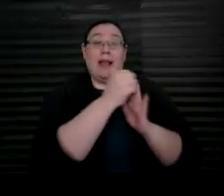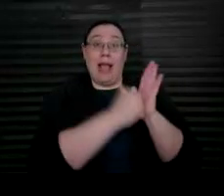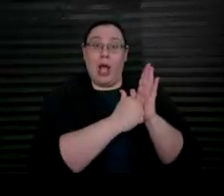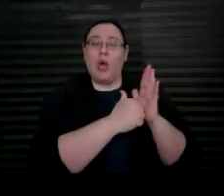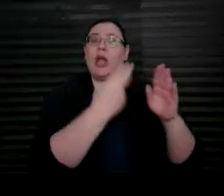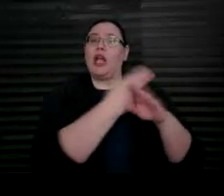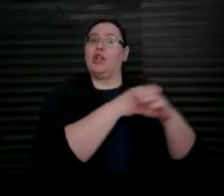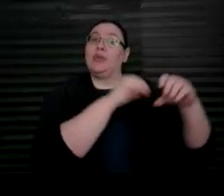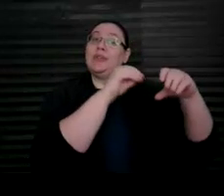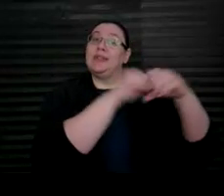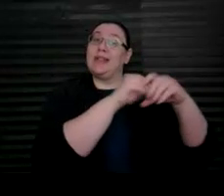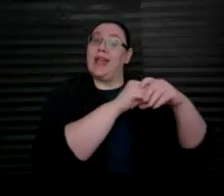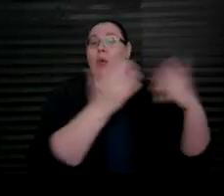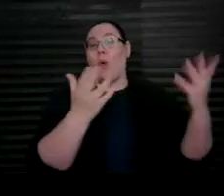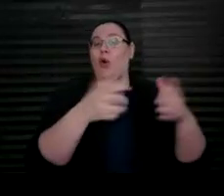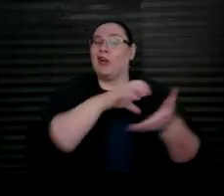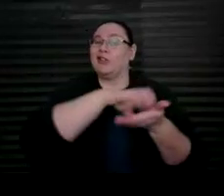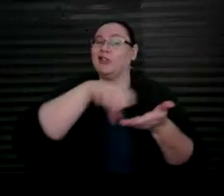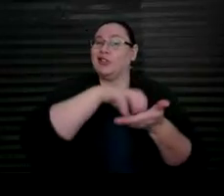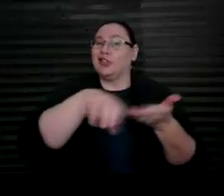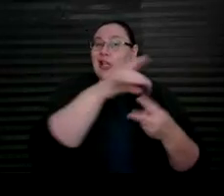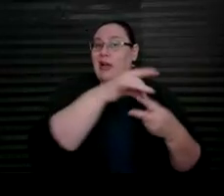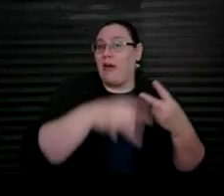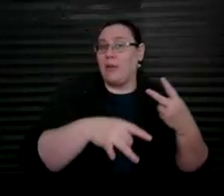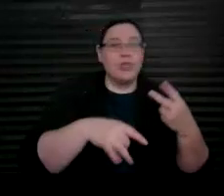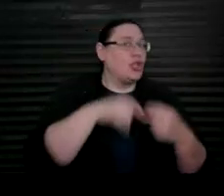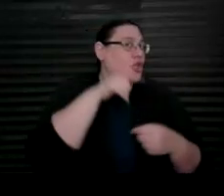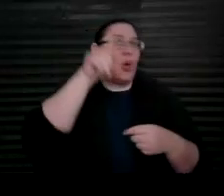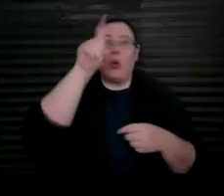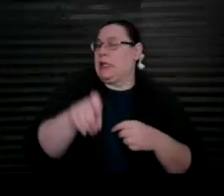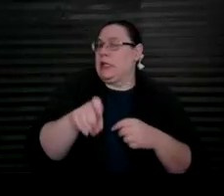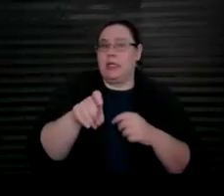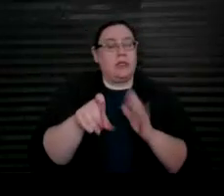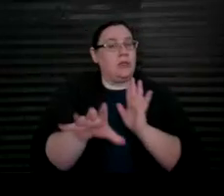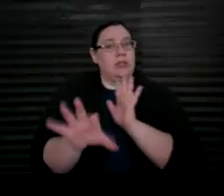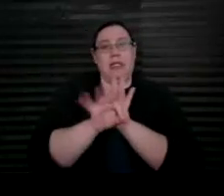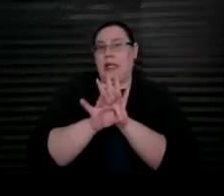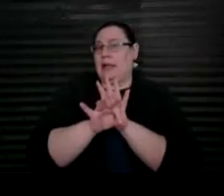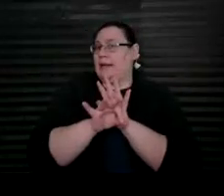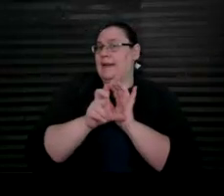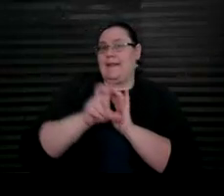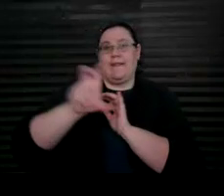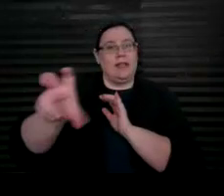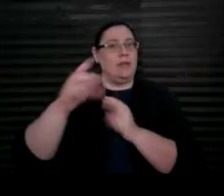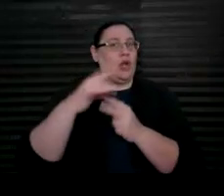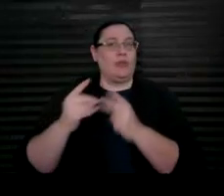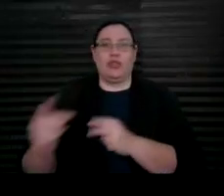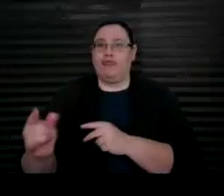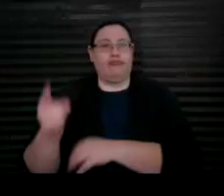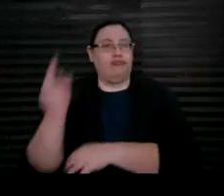or checking option. • You don't have to select an investment option right away.